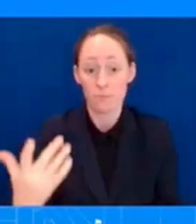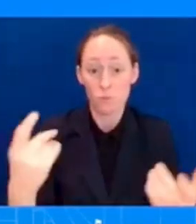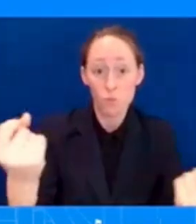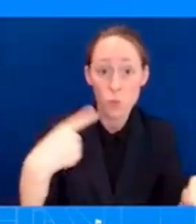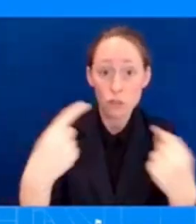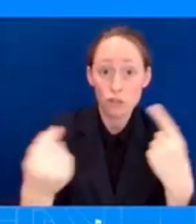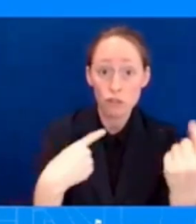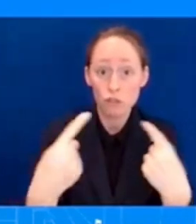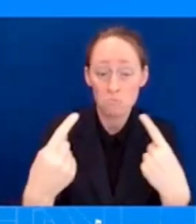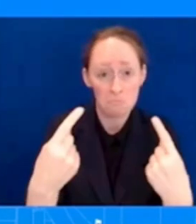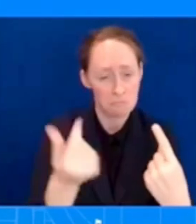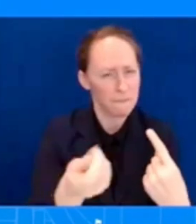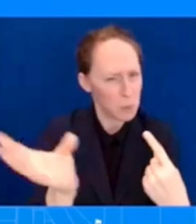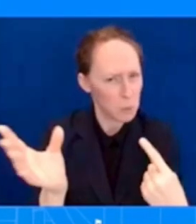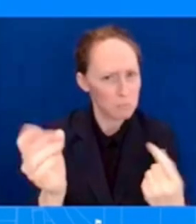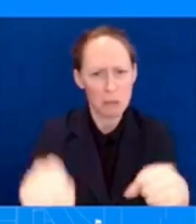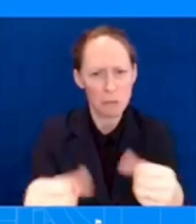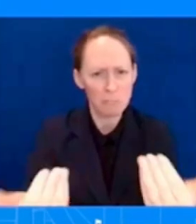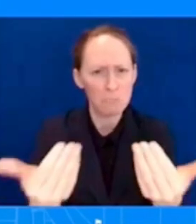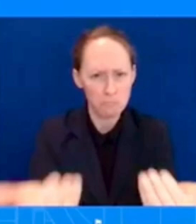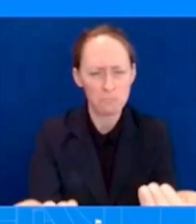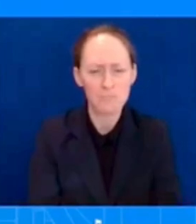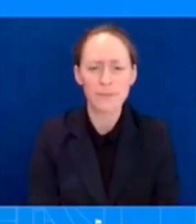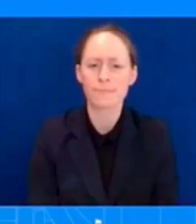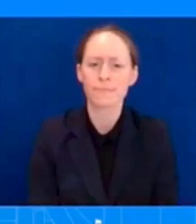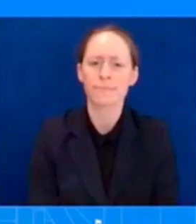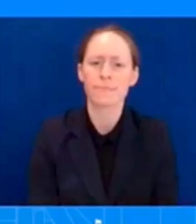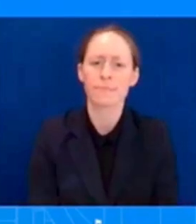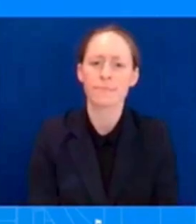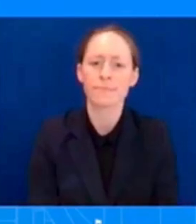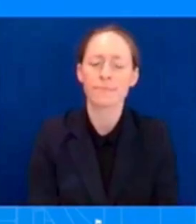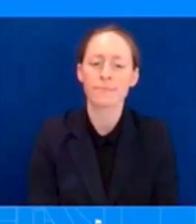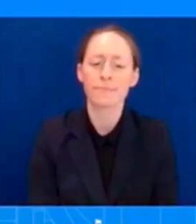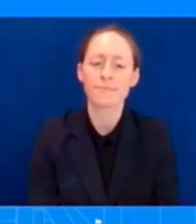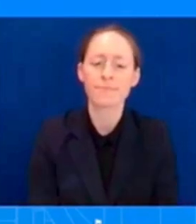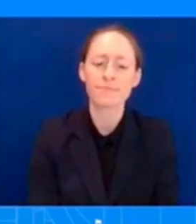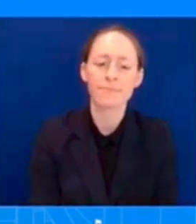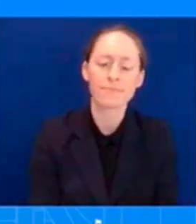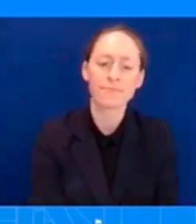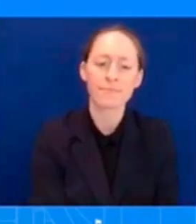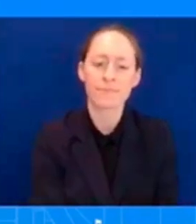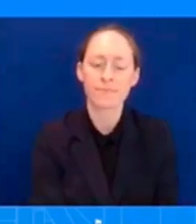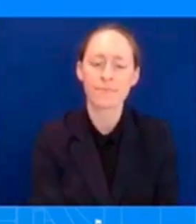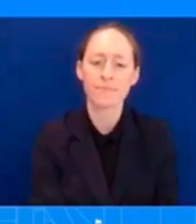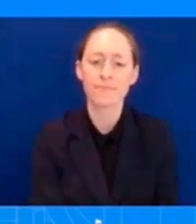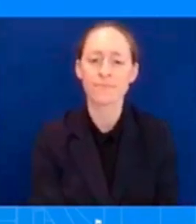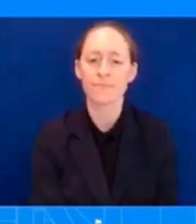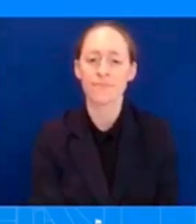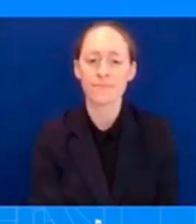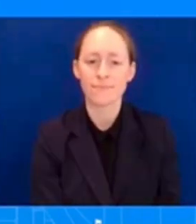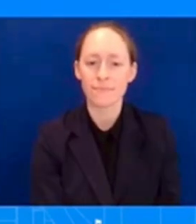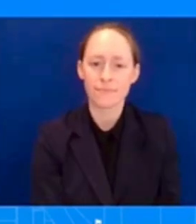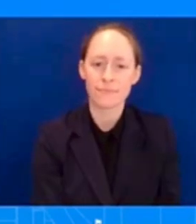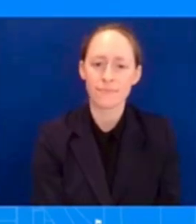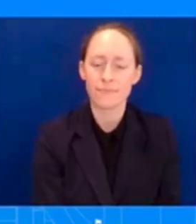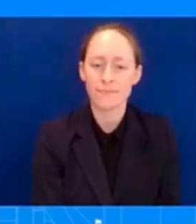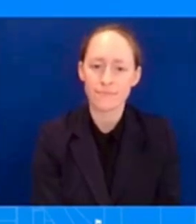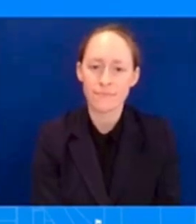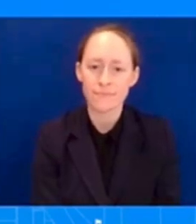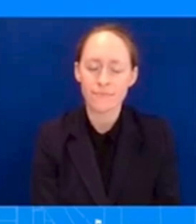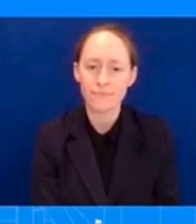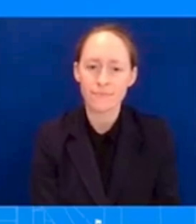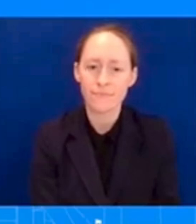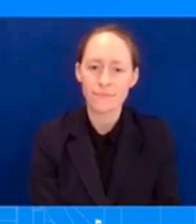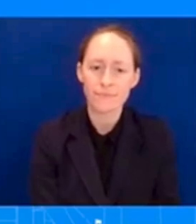thanks administrator criswell it's nancy cordis from cbs news as i'm sure you know there was a serious